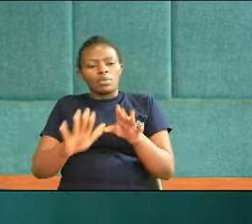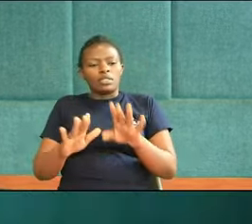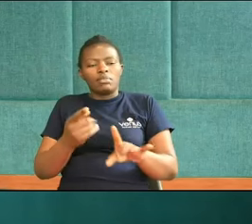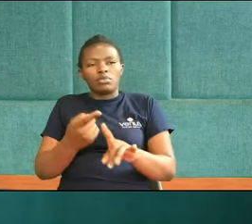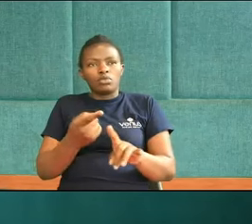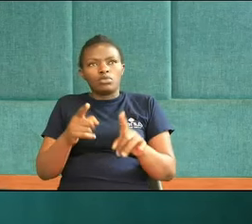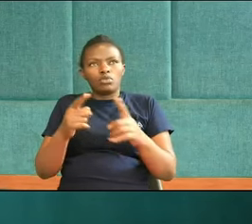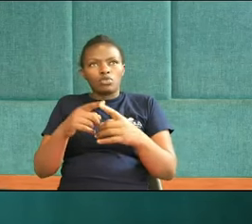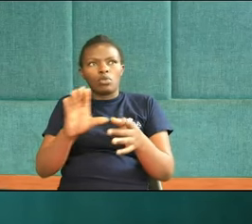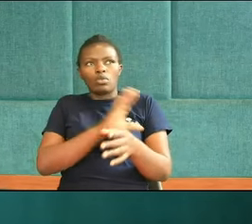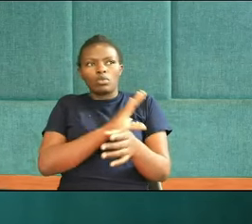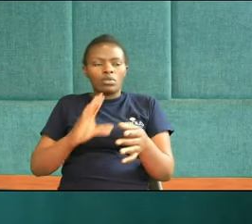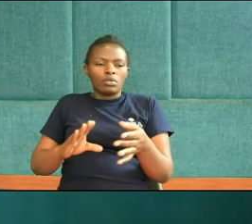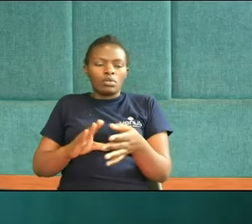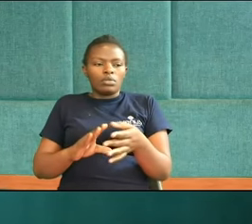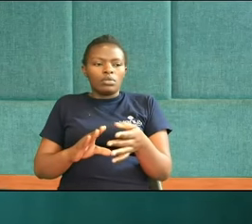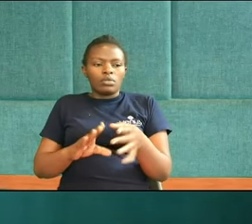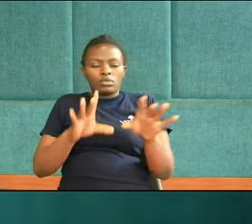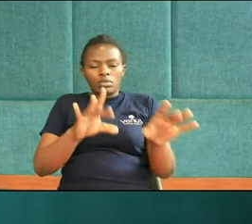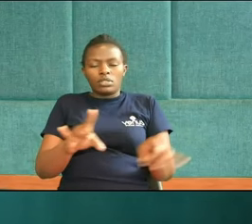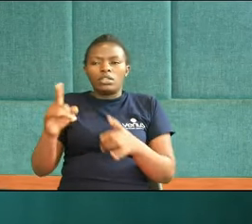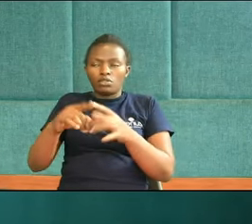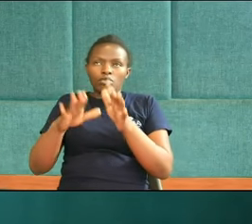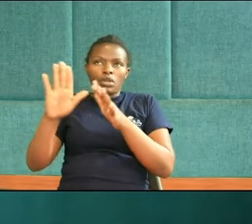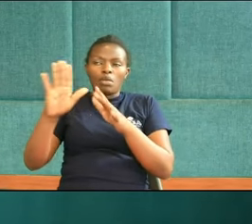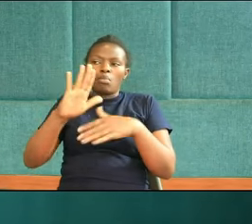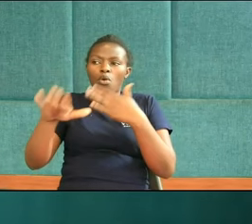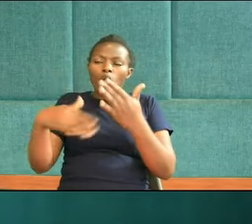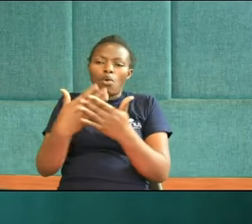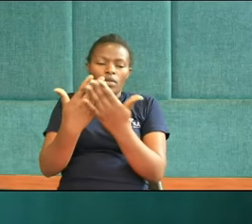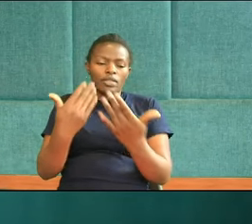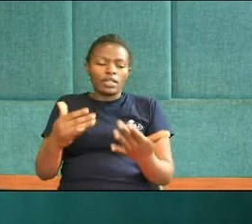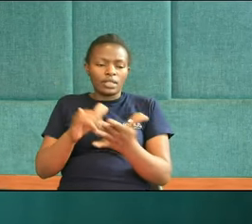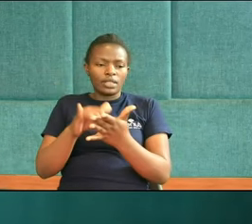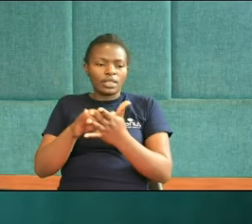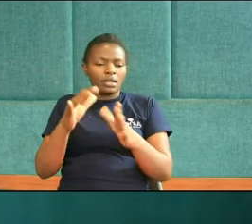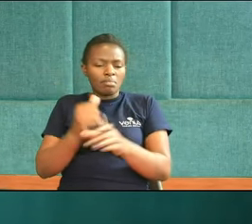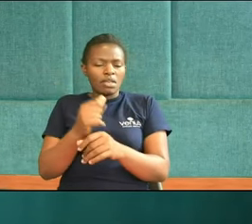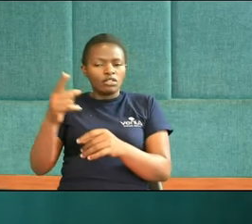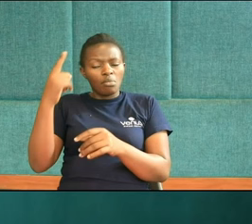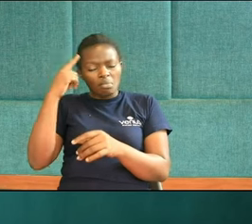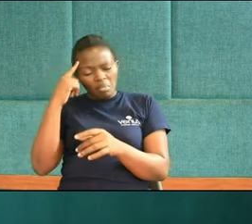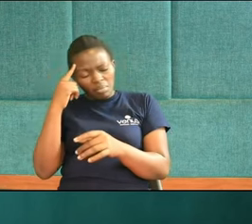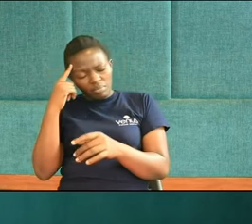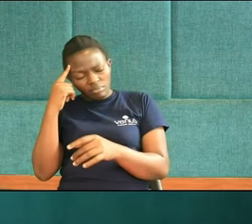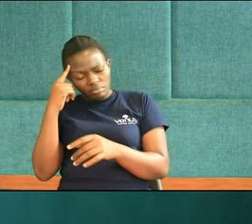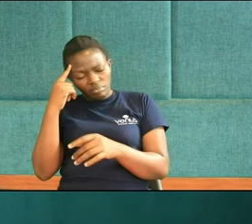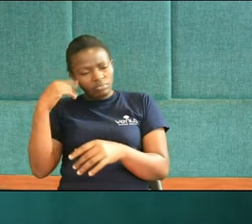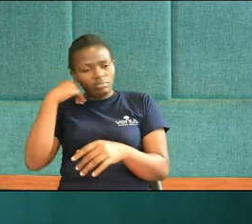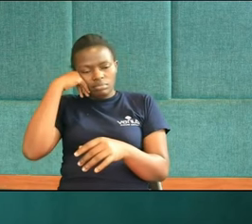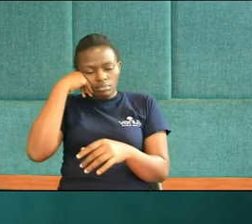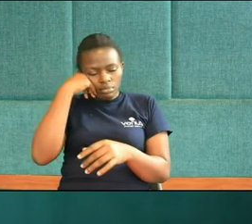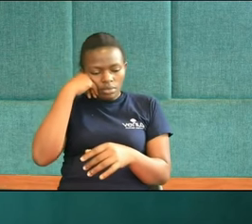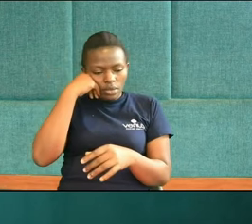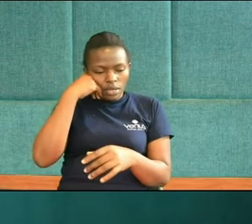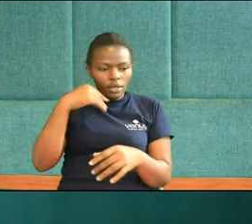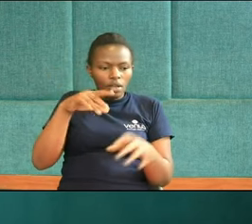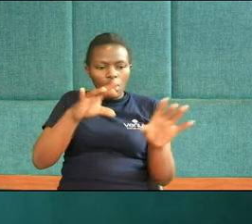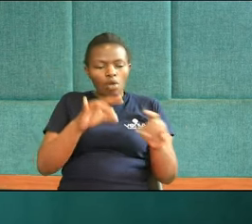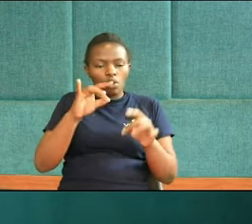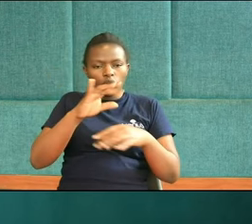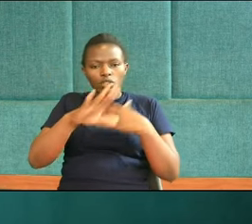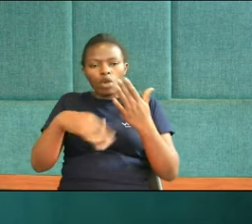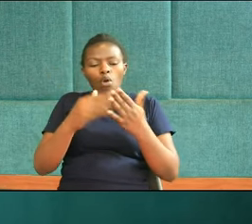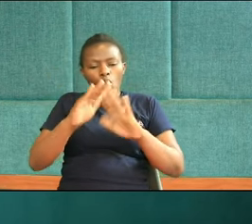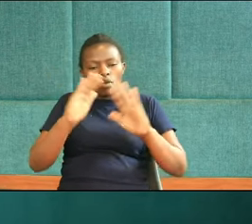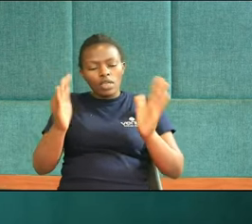100 And it says Let's take to him Everything that Perplexes the mind Nothing is too great For him to bear For he holds up The